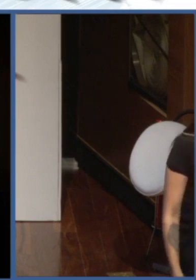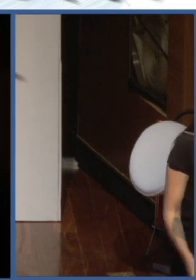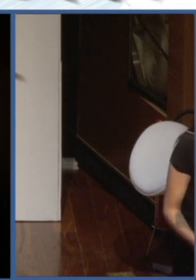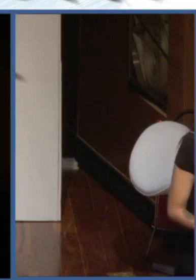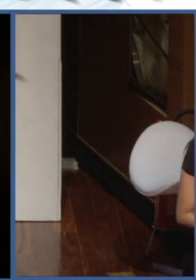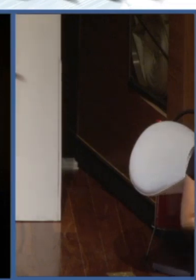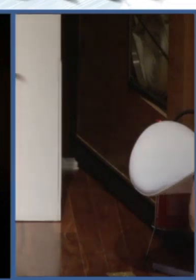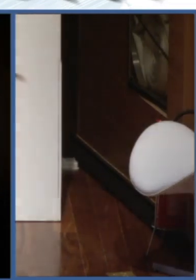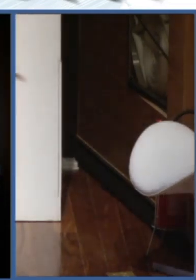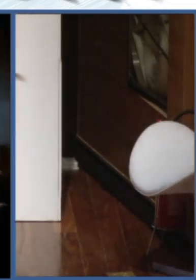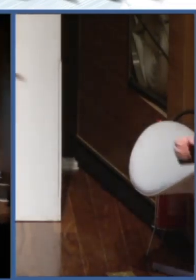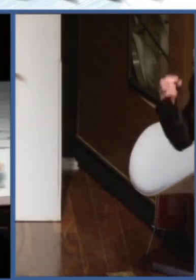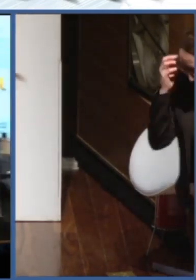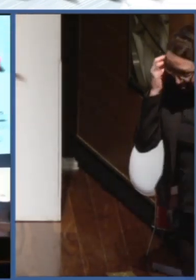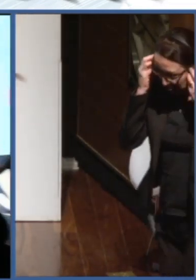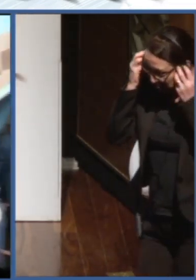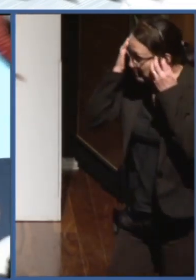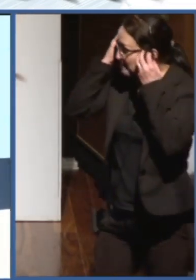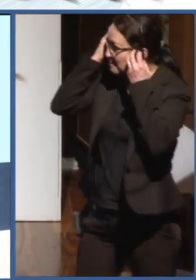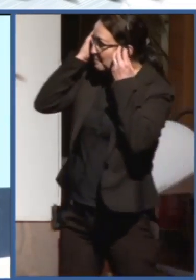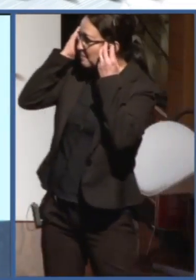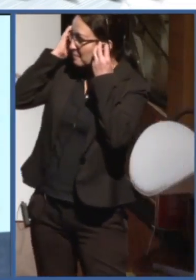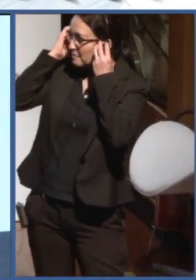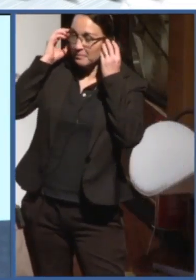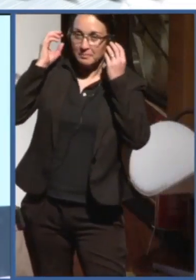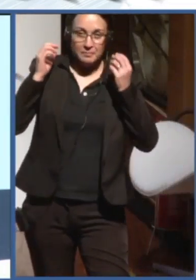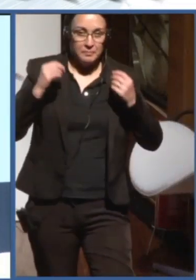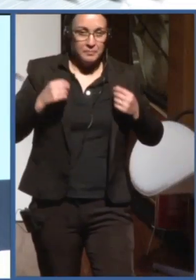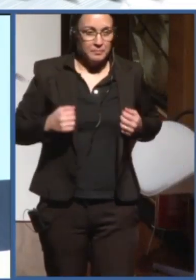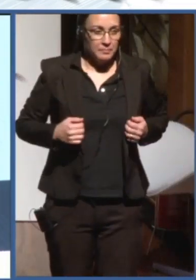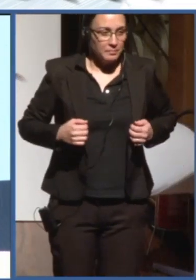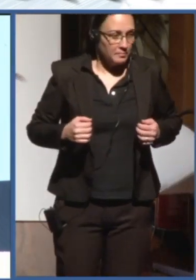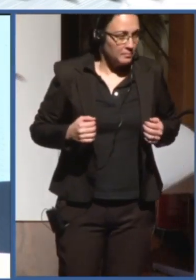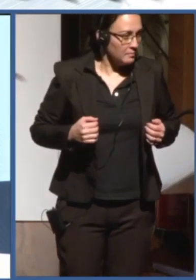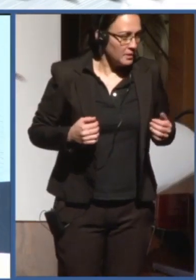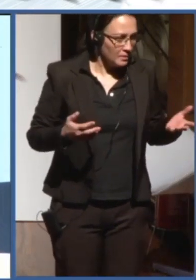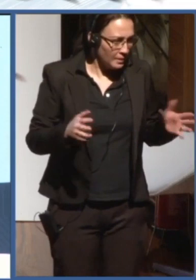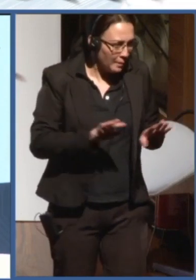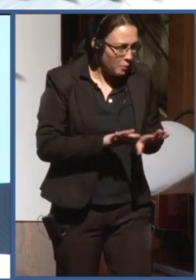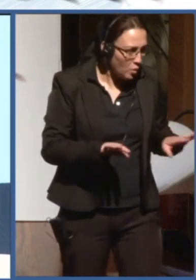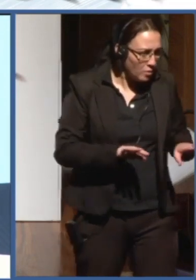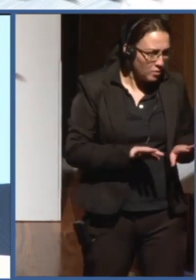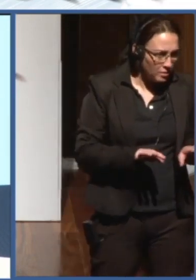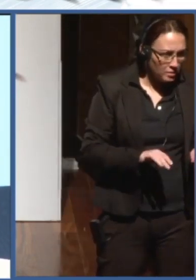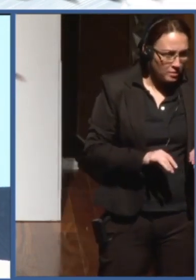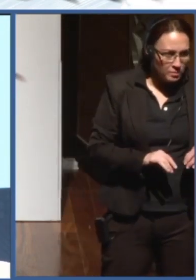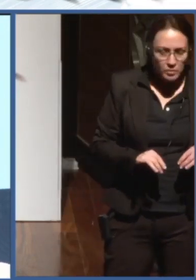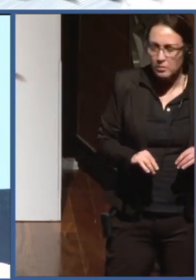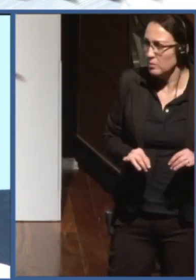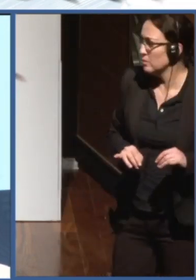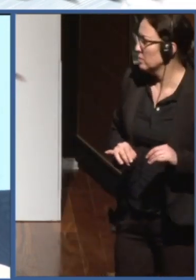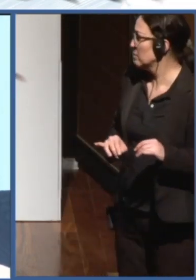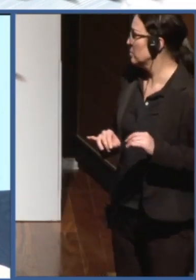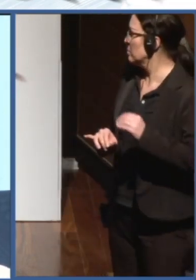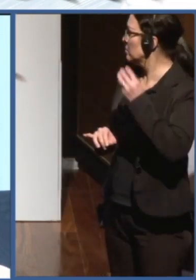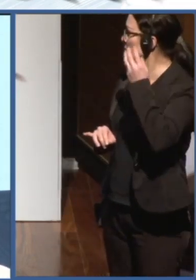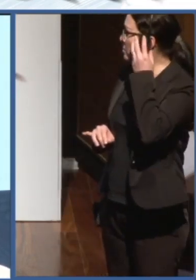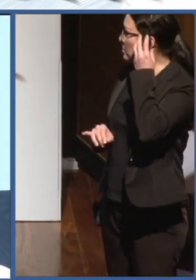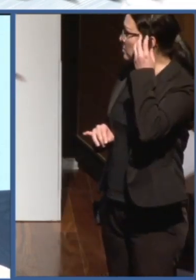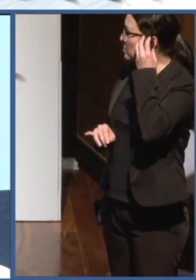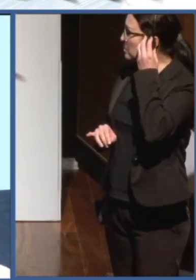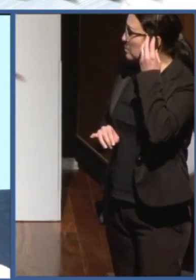of the panelists for that excellent discussion uh one of the takeaways that i also bring with me is the need in the framework of international